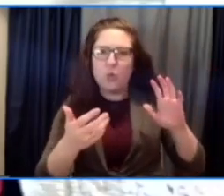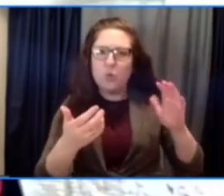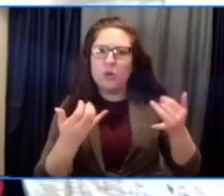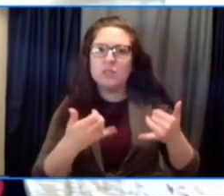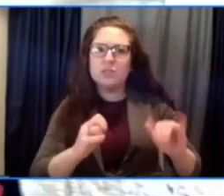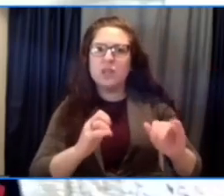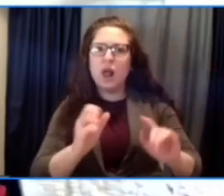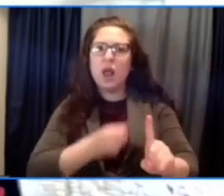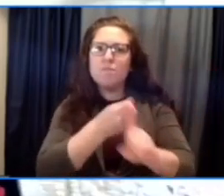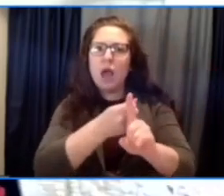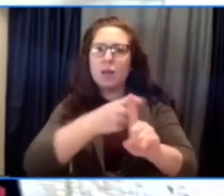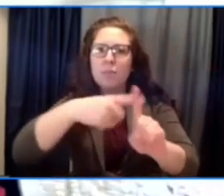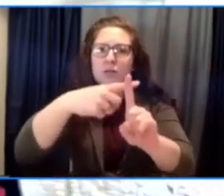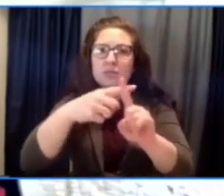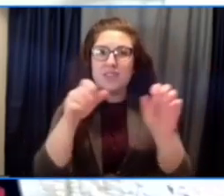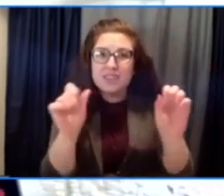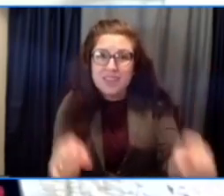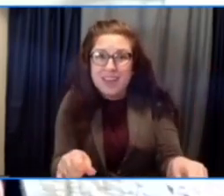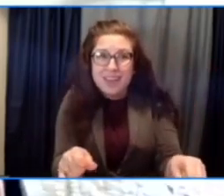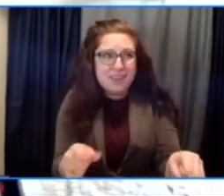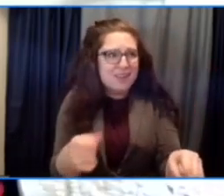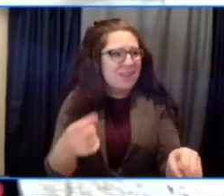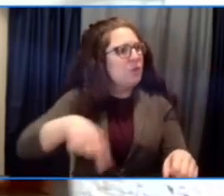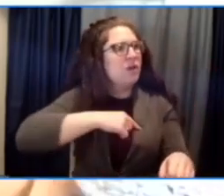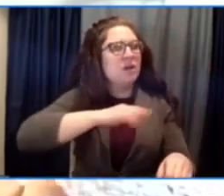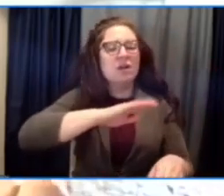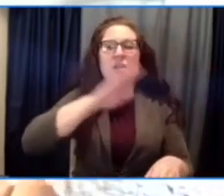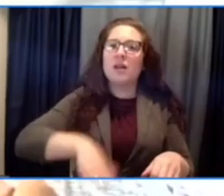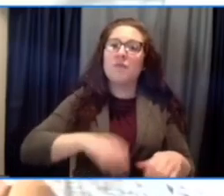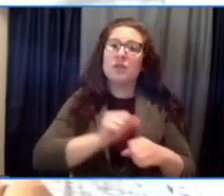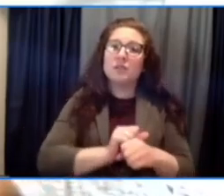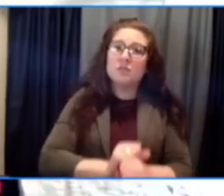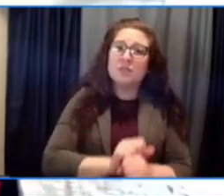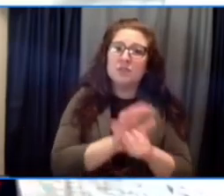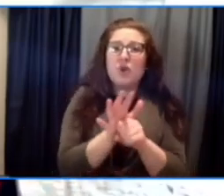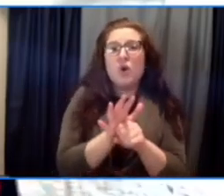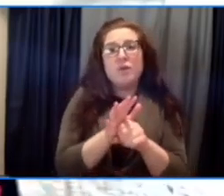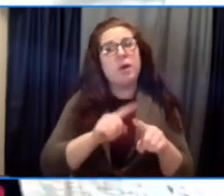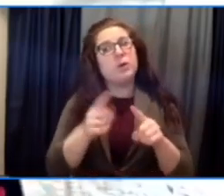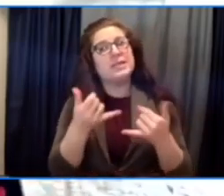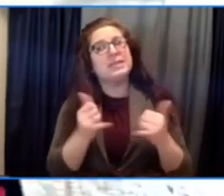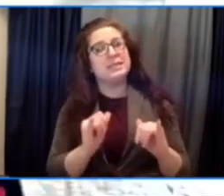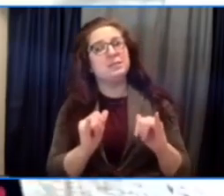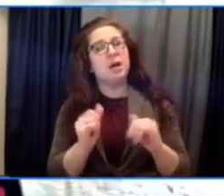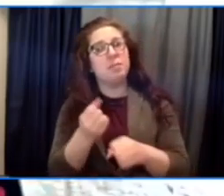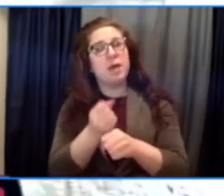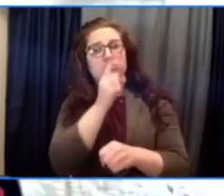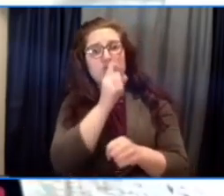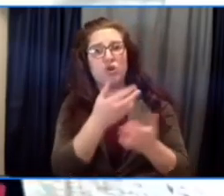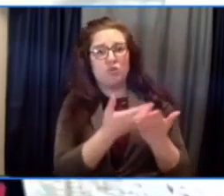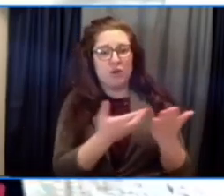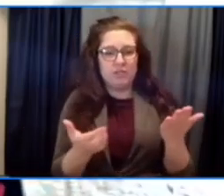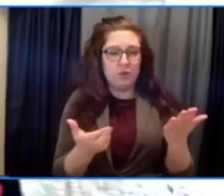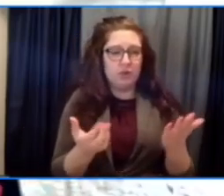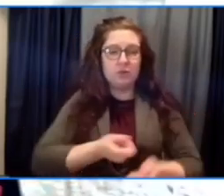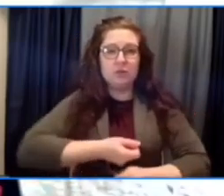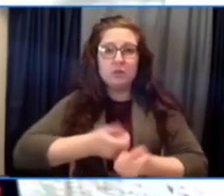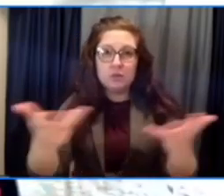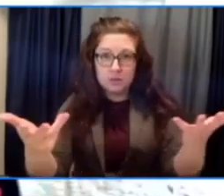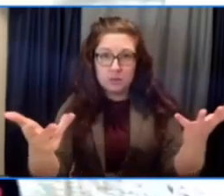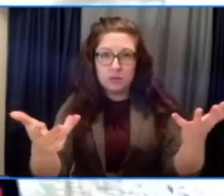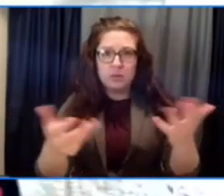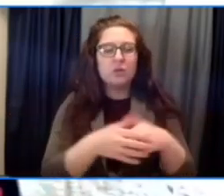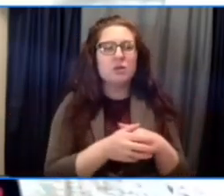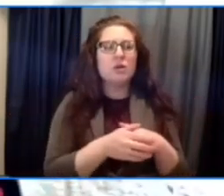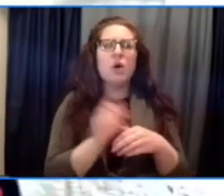a circumstance that none of us had ever experienced, to get resources. But it wasn't just about voter contact. It was also